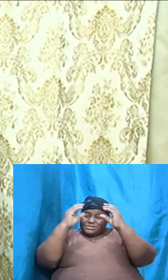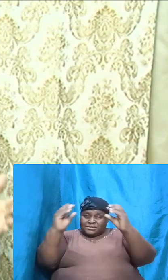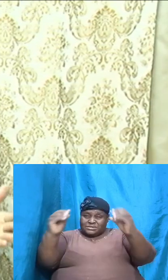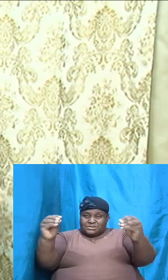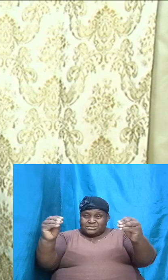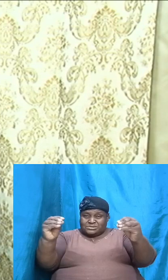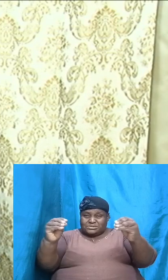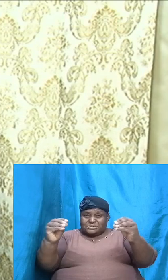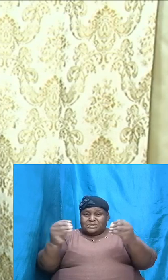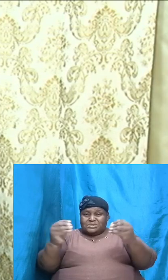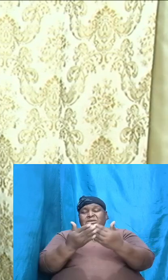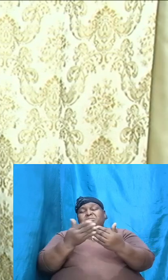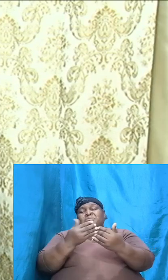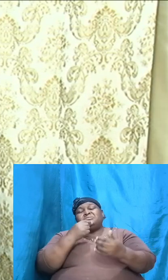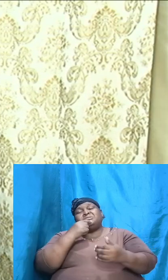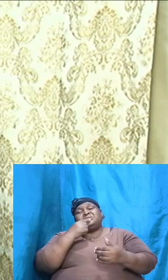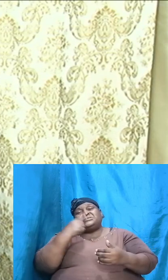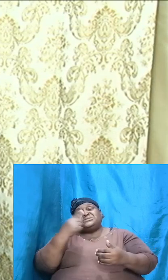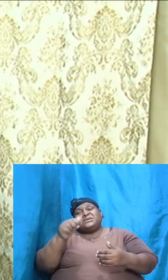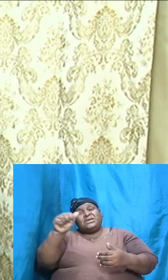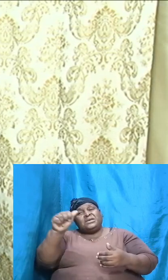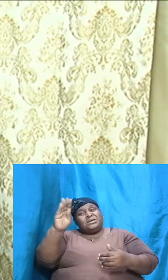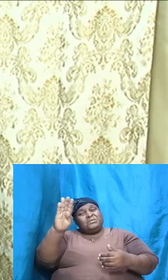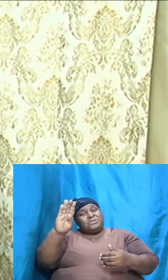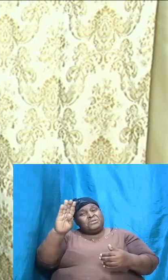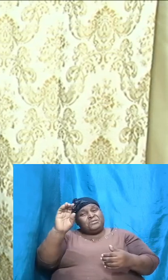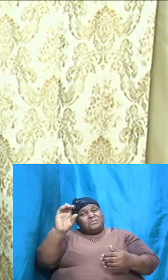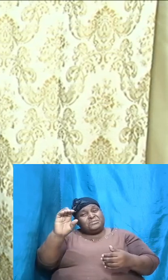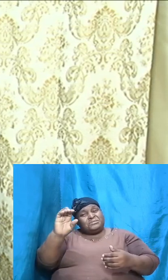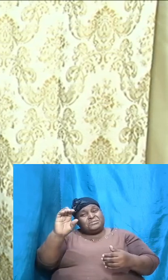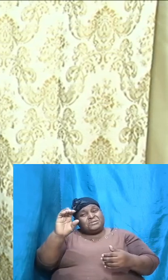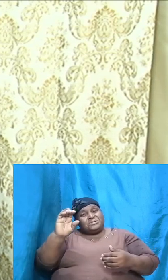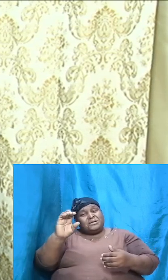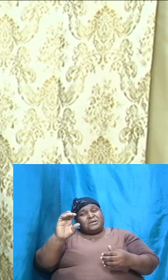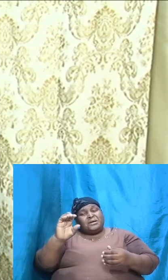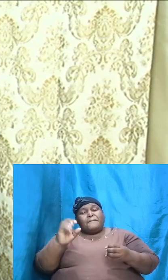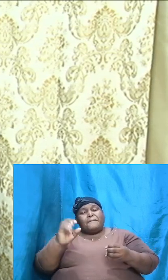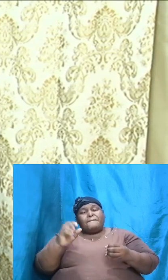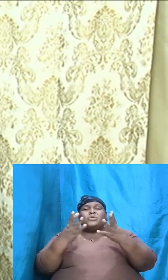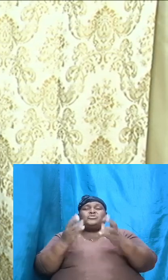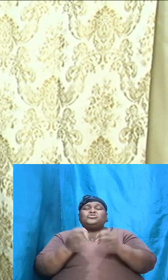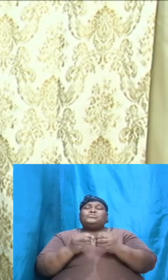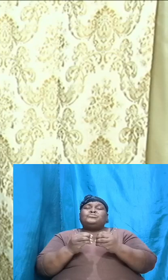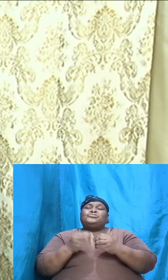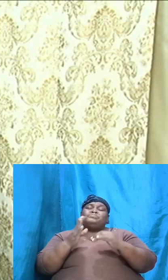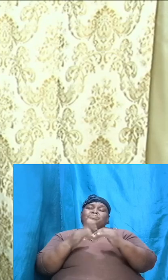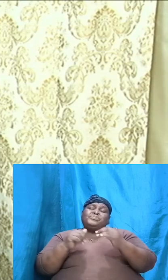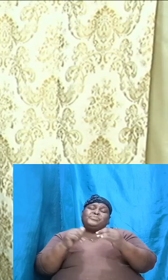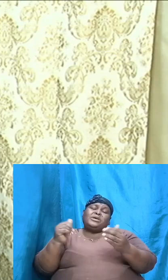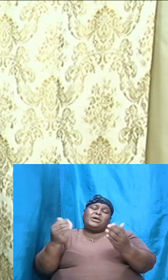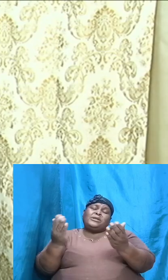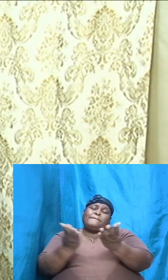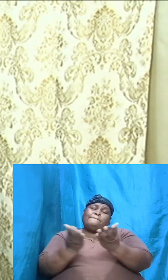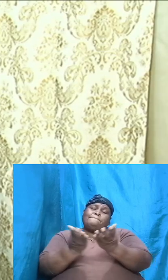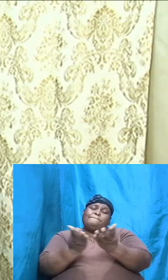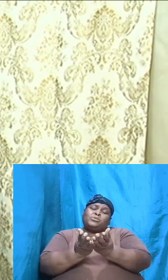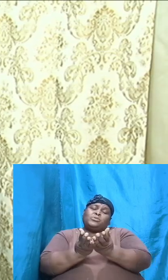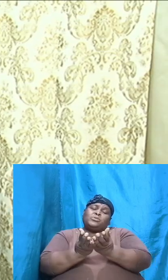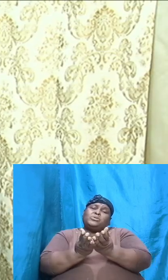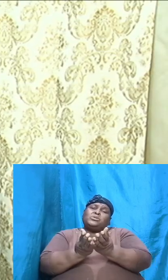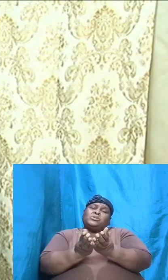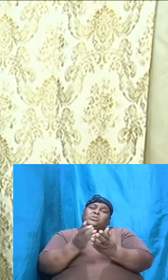A or B or C. It is much more than a book relating stories to us